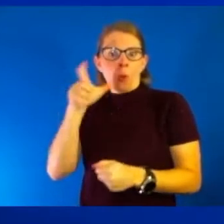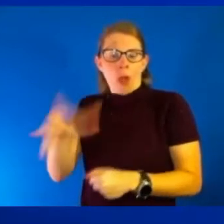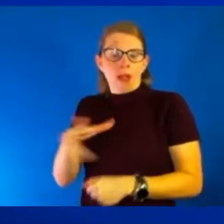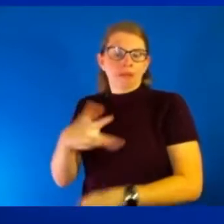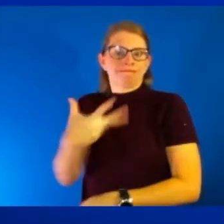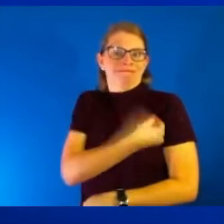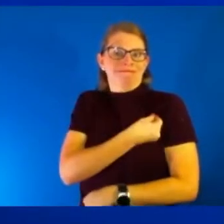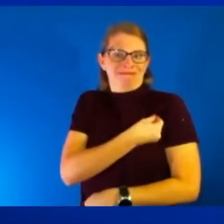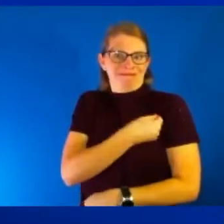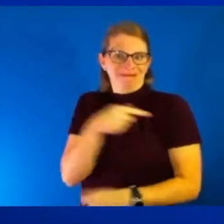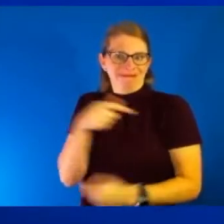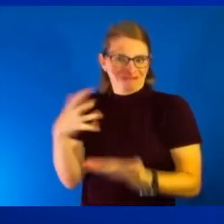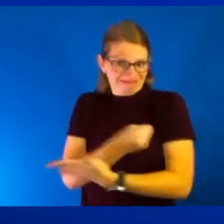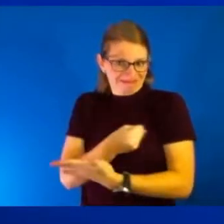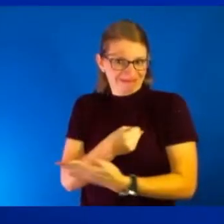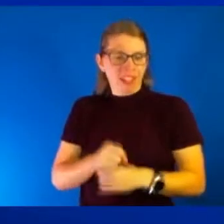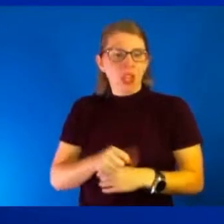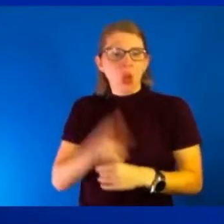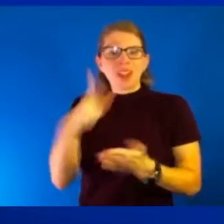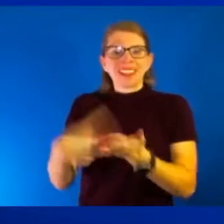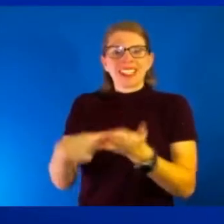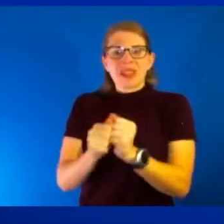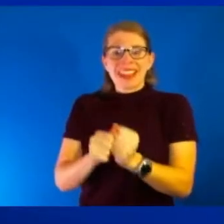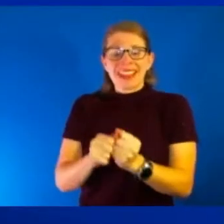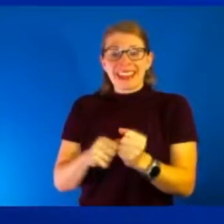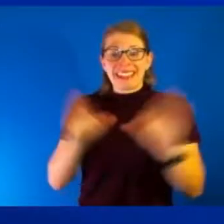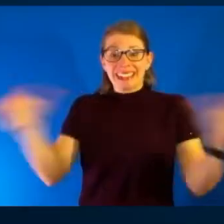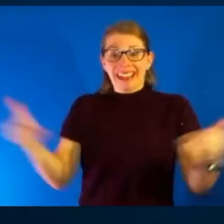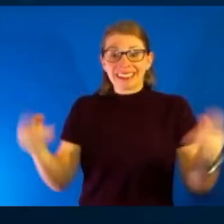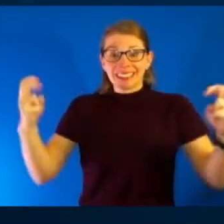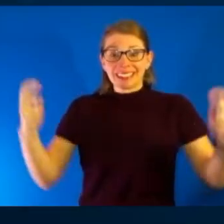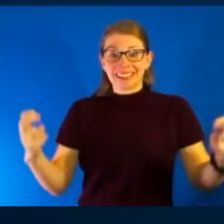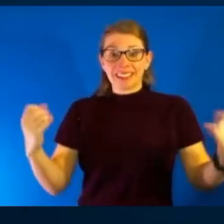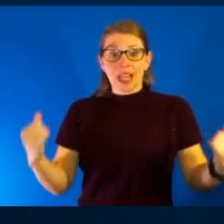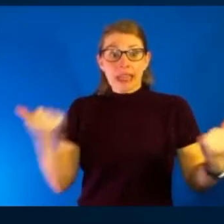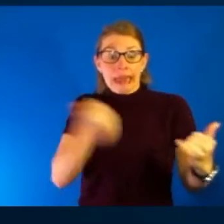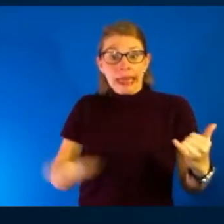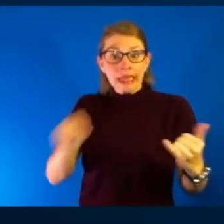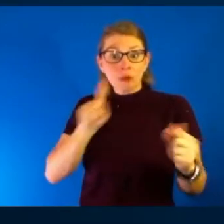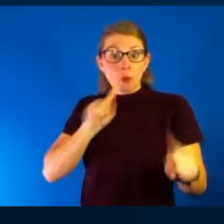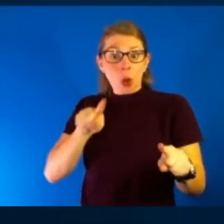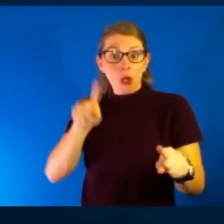but, but we probably ought to find out just if there are any reporter questions coming out.